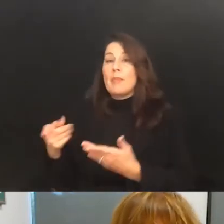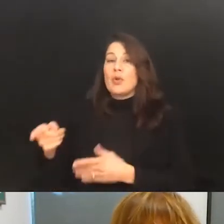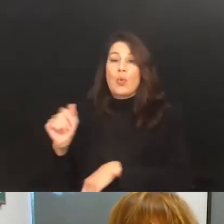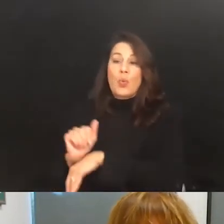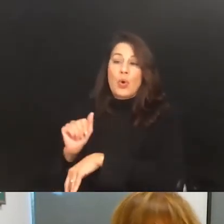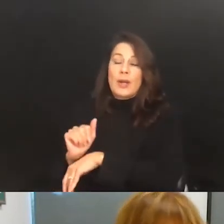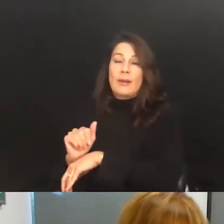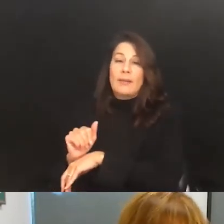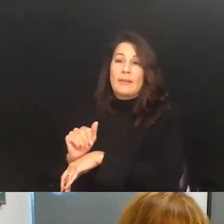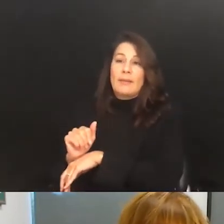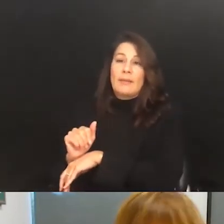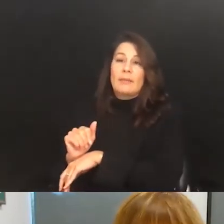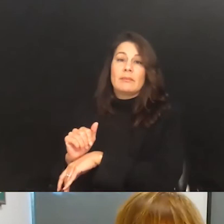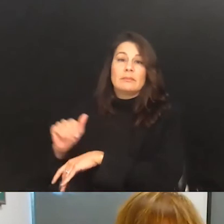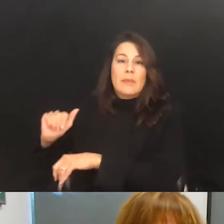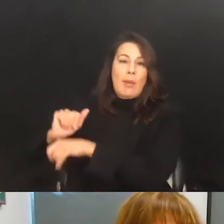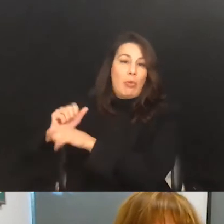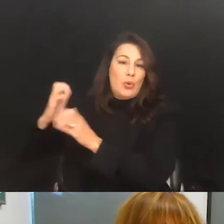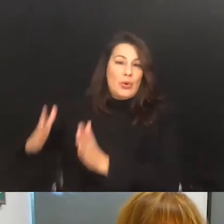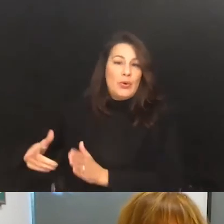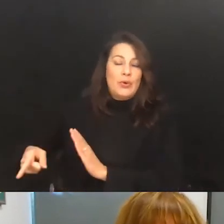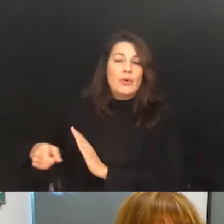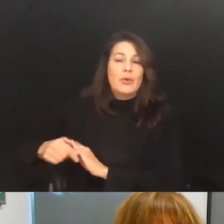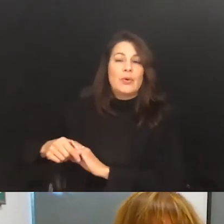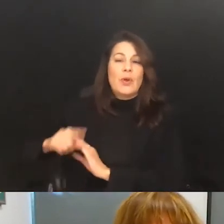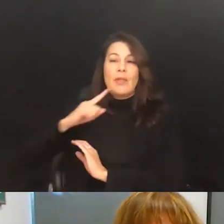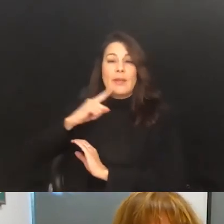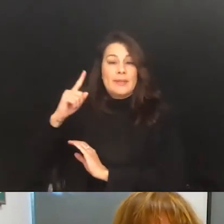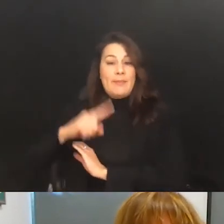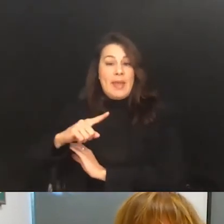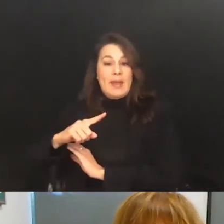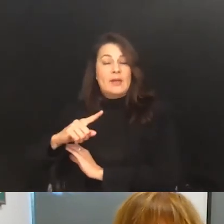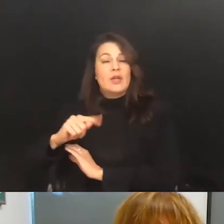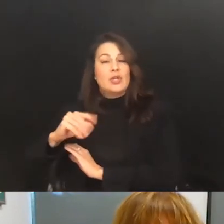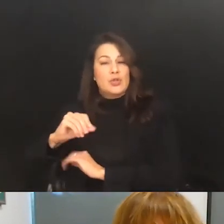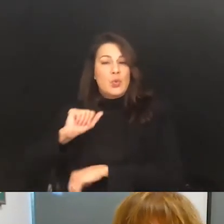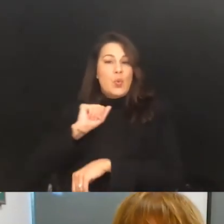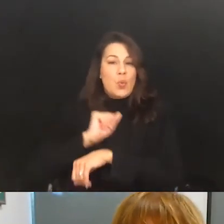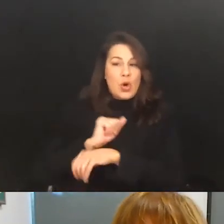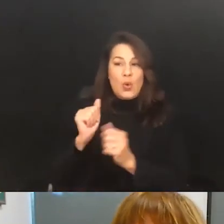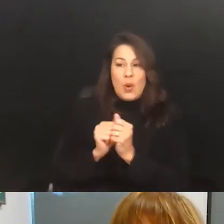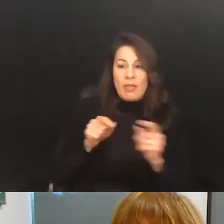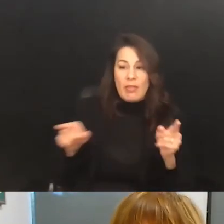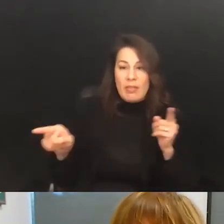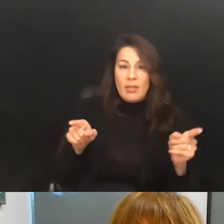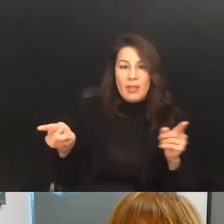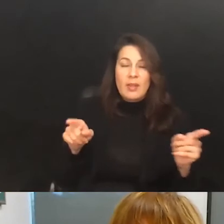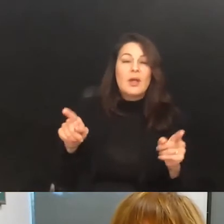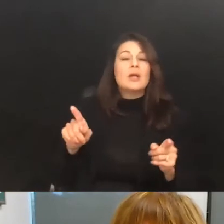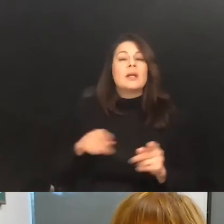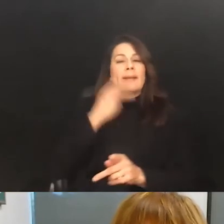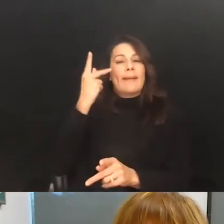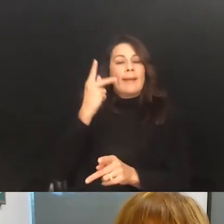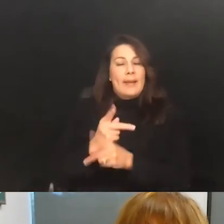the employer side on, um, you know, the demand side to work with employers to, to keep diversity and inclusion in all these